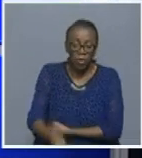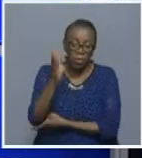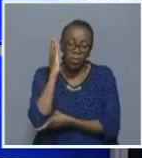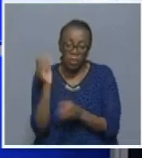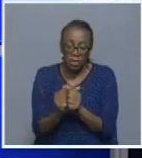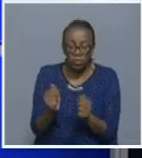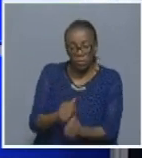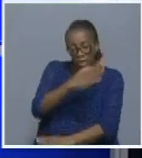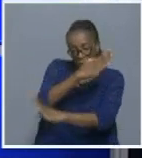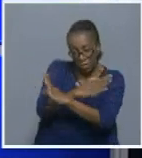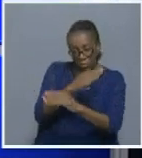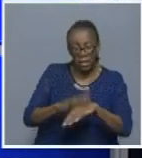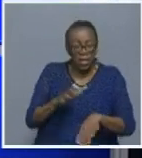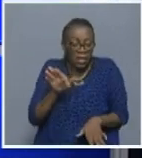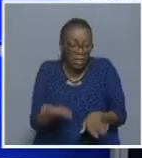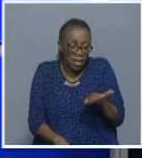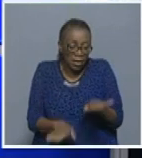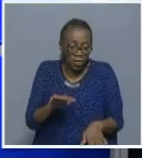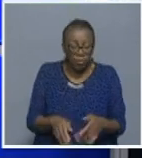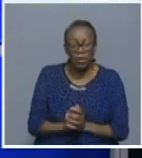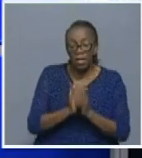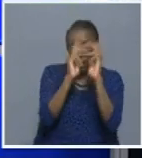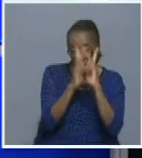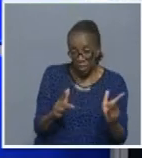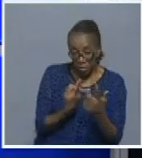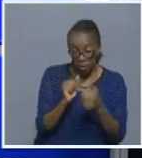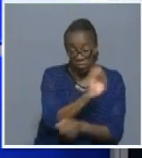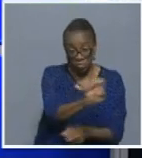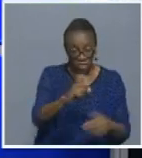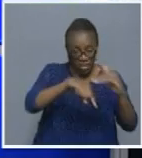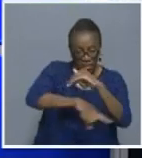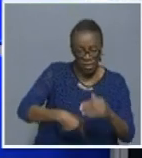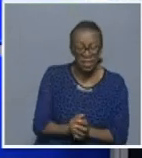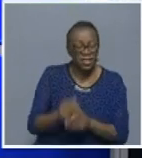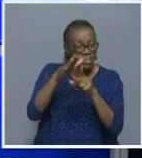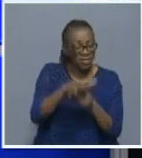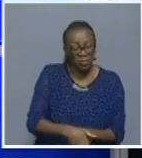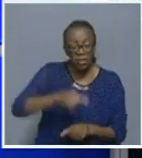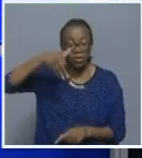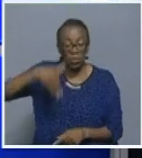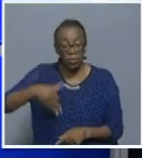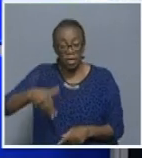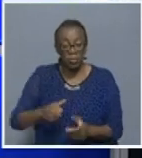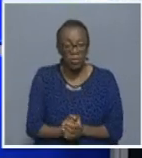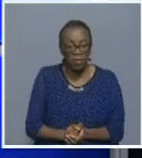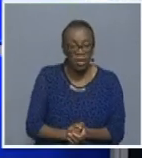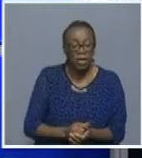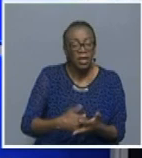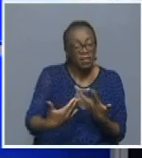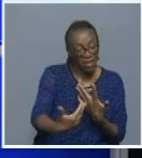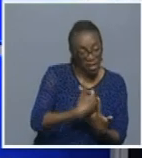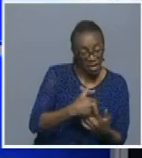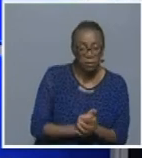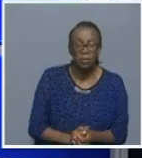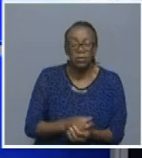residents depend on Namibia for basic services like food and of course on the northern side. How is law enforcement managing